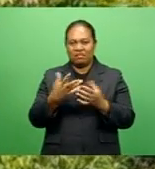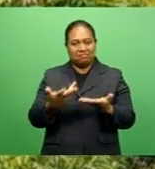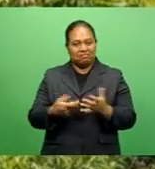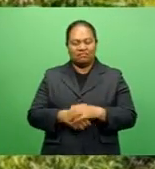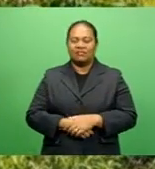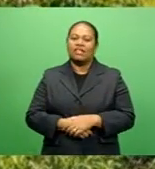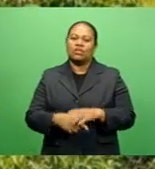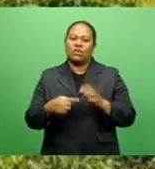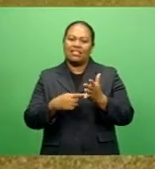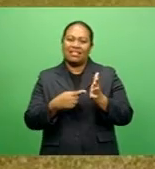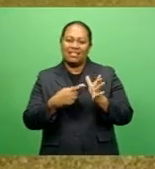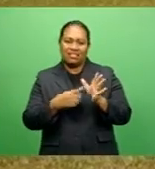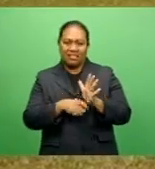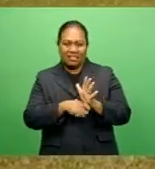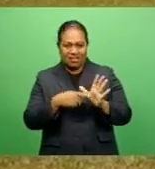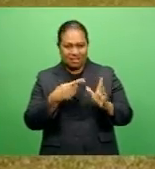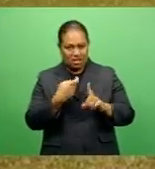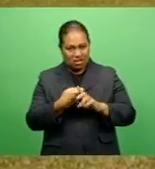cricket.